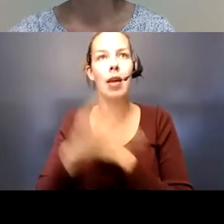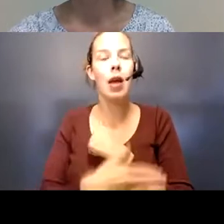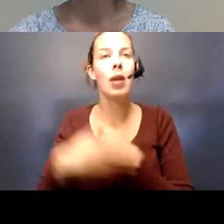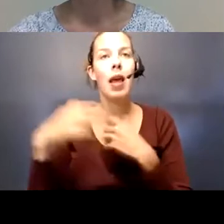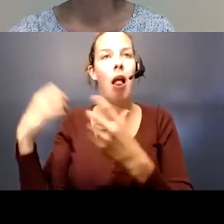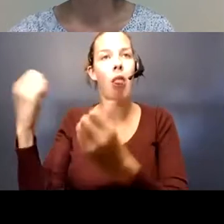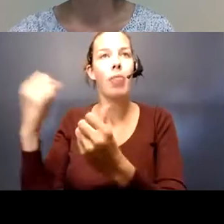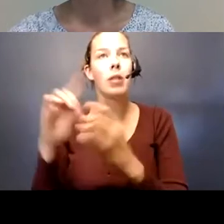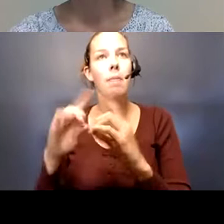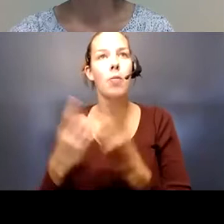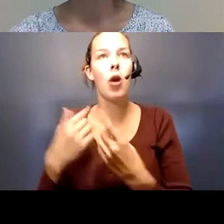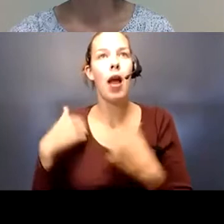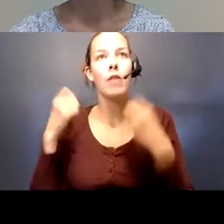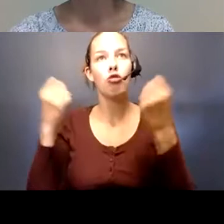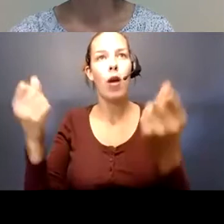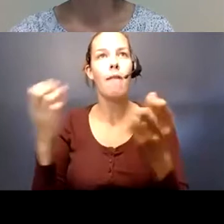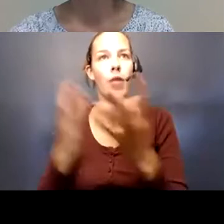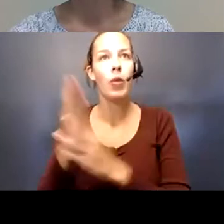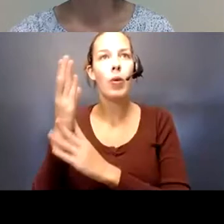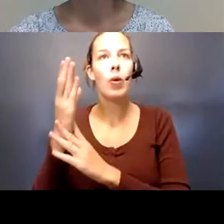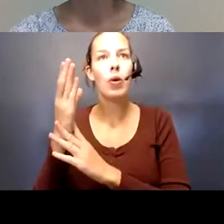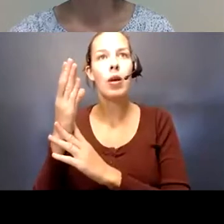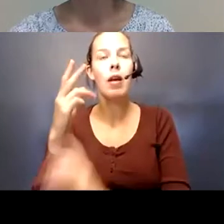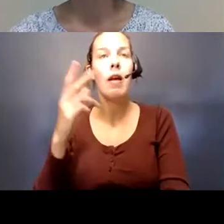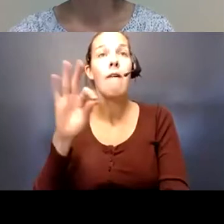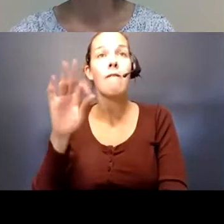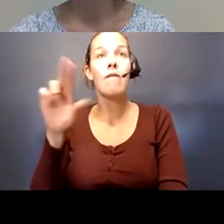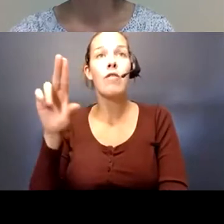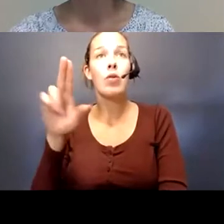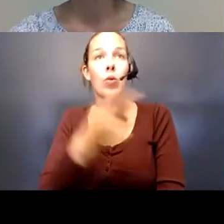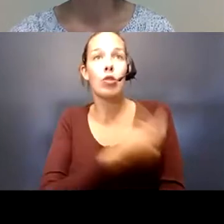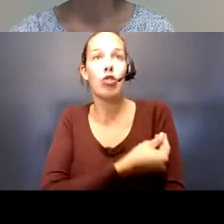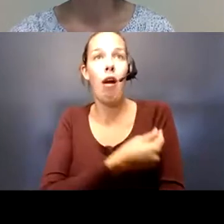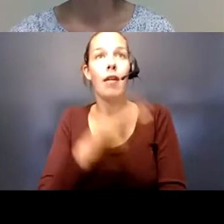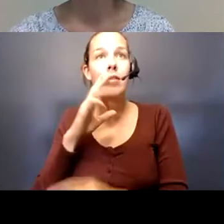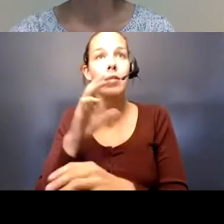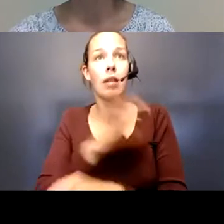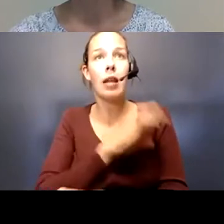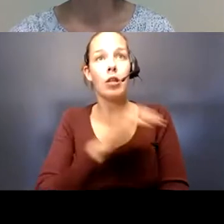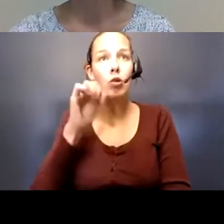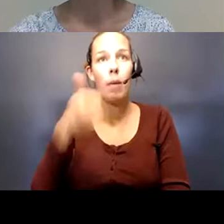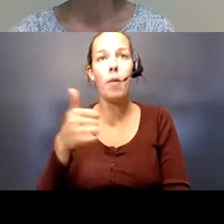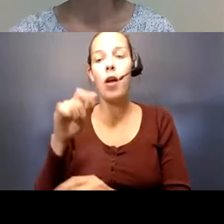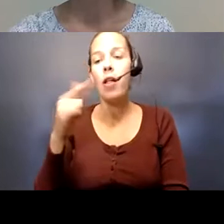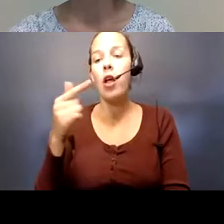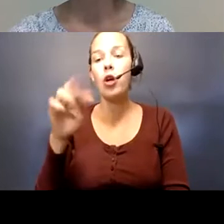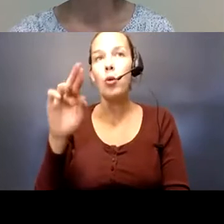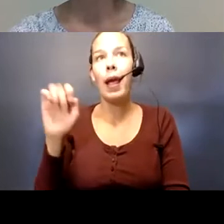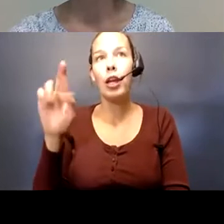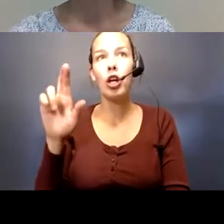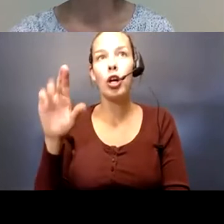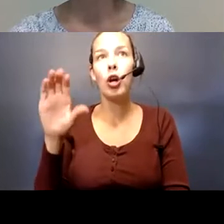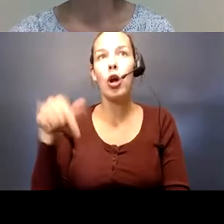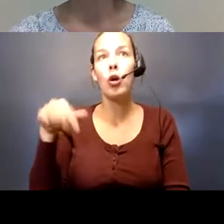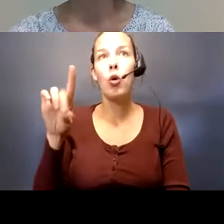has a drive-through flu shot clinic tomorrow at the Greater Quad City Auto Auction, which is in